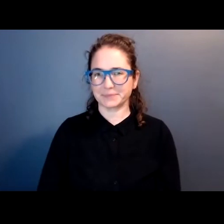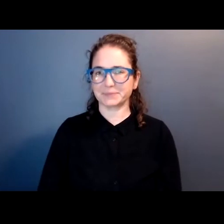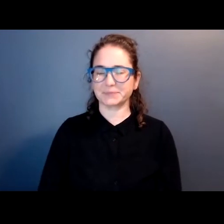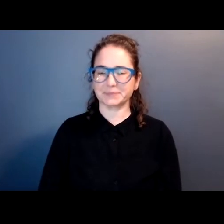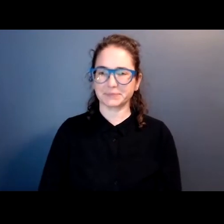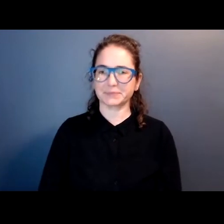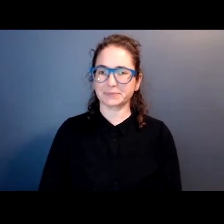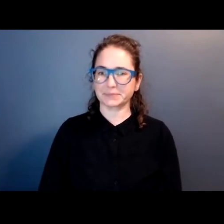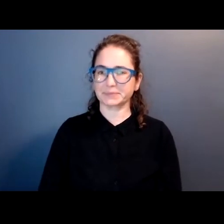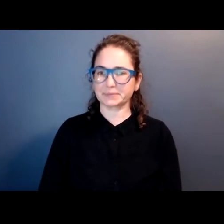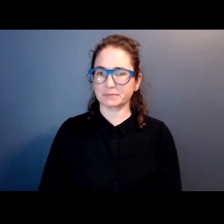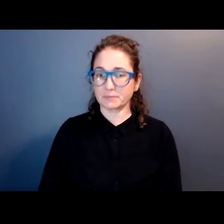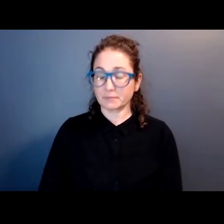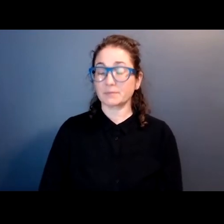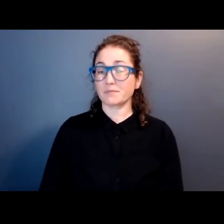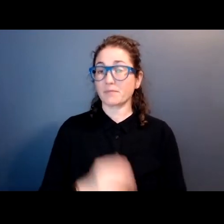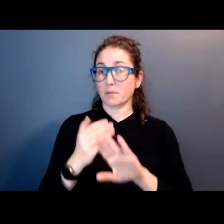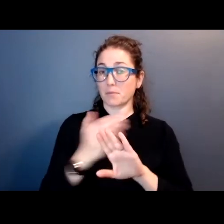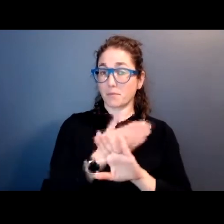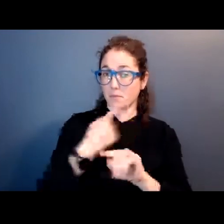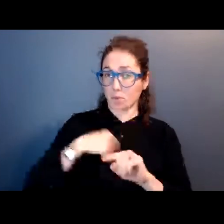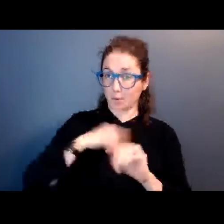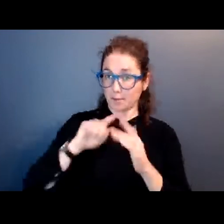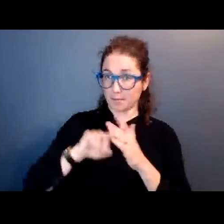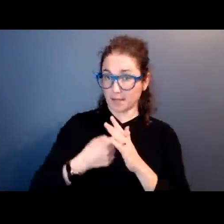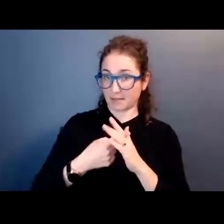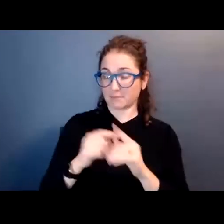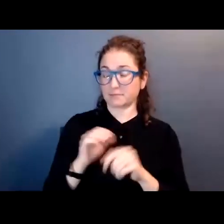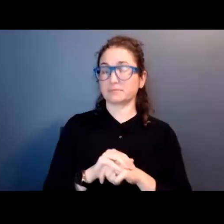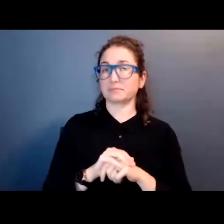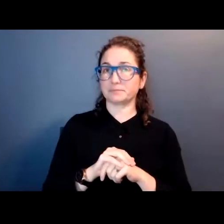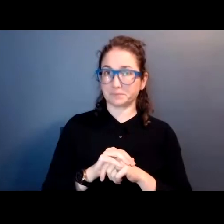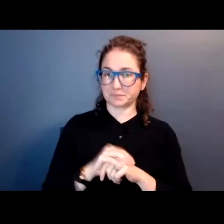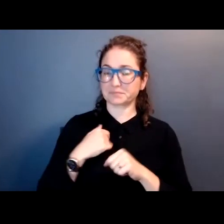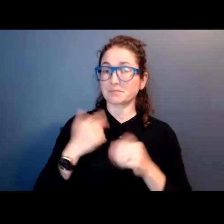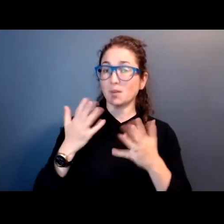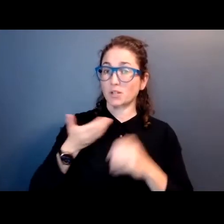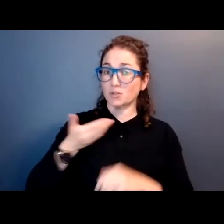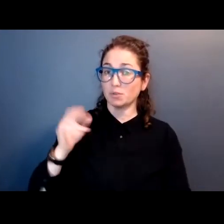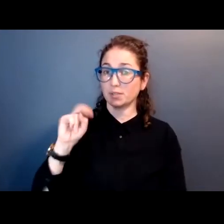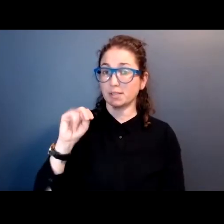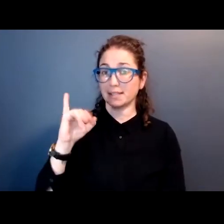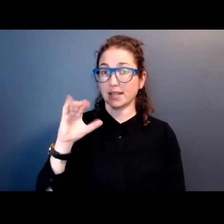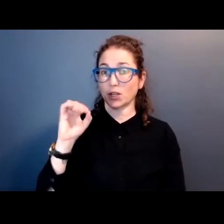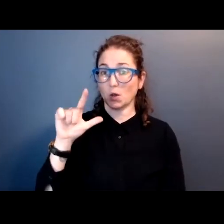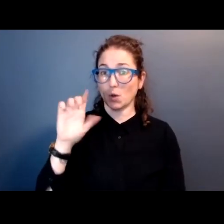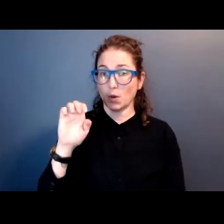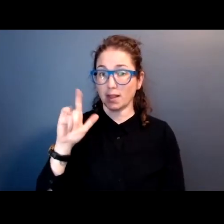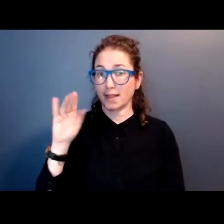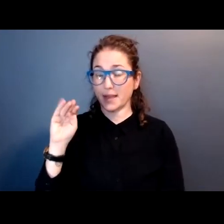So before we begin, I want to introduce Nicole Lim.